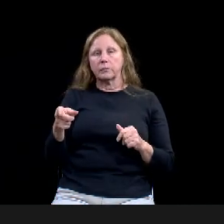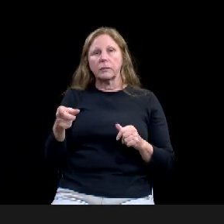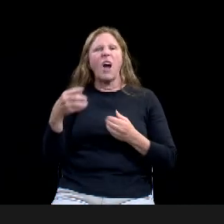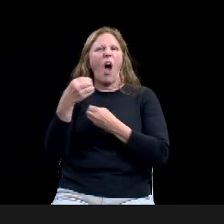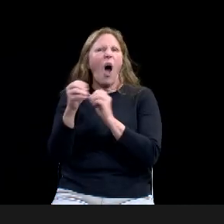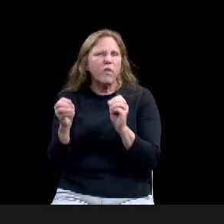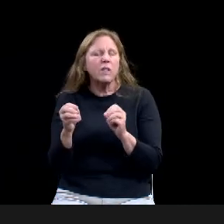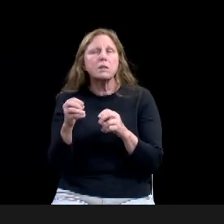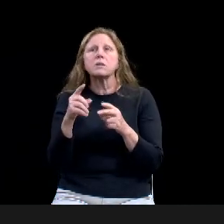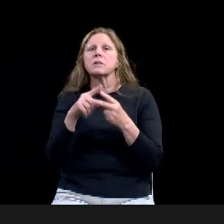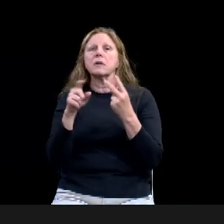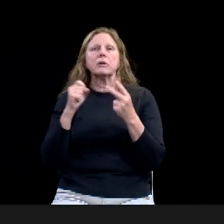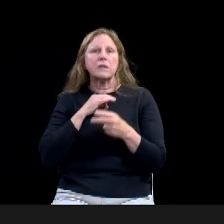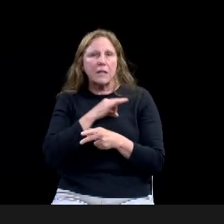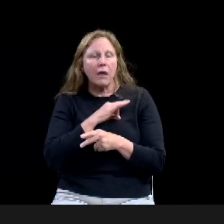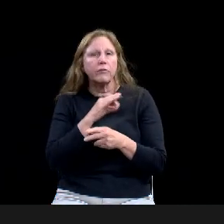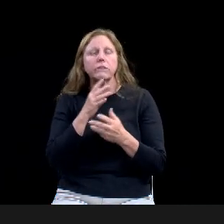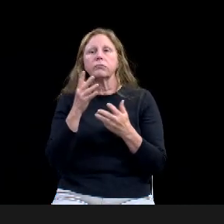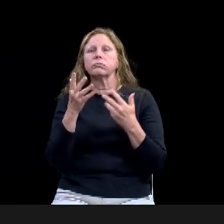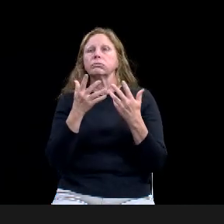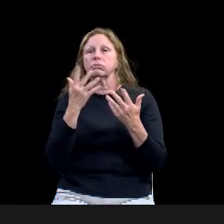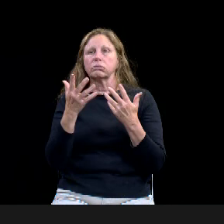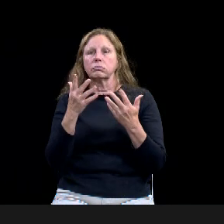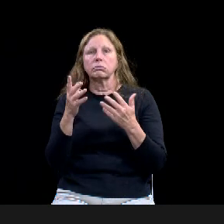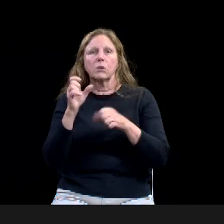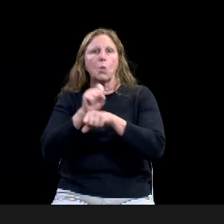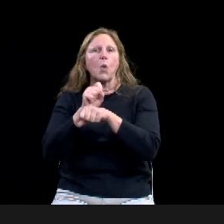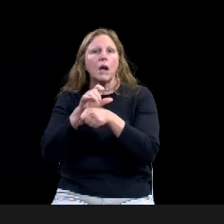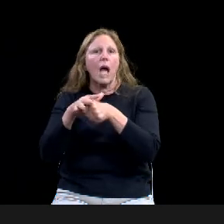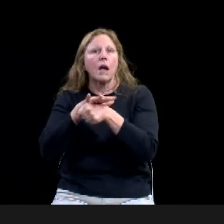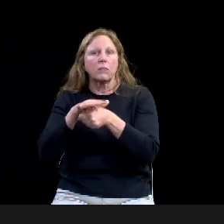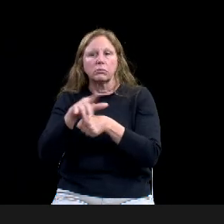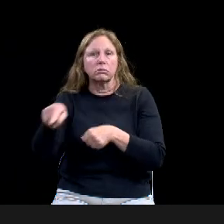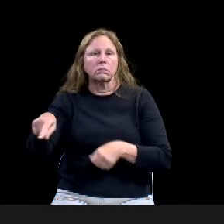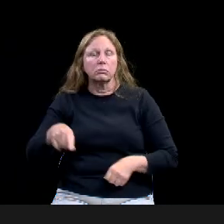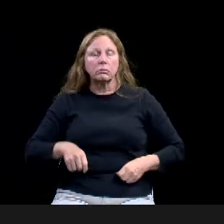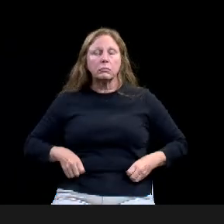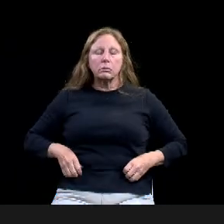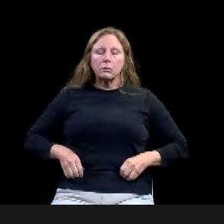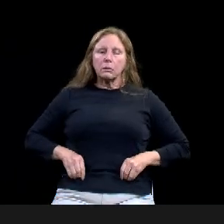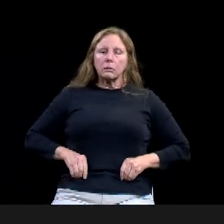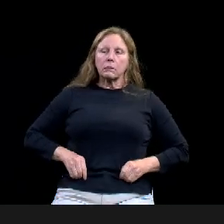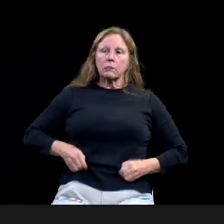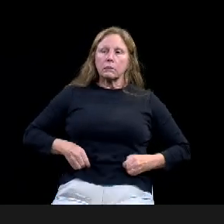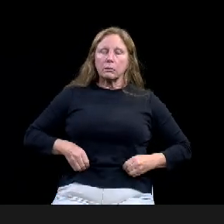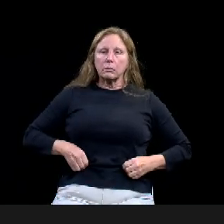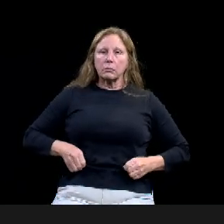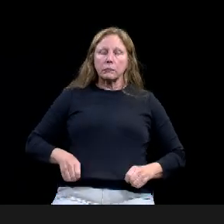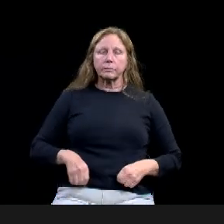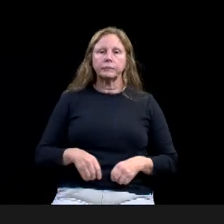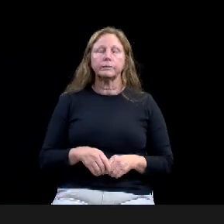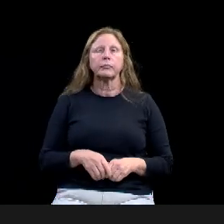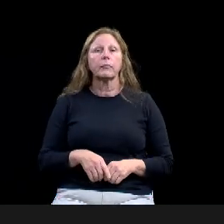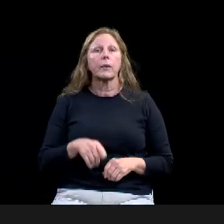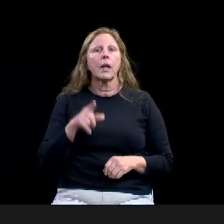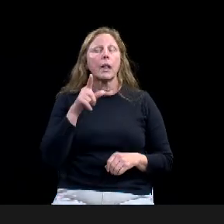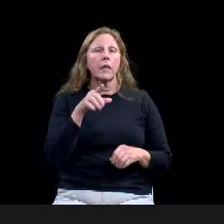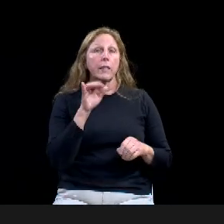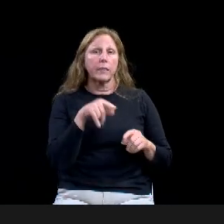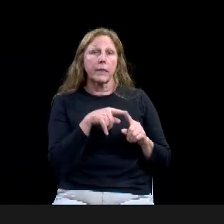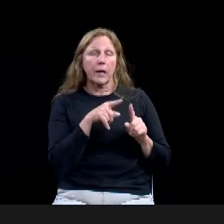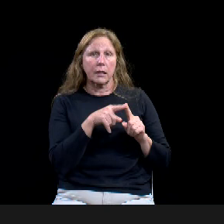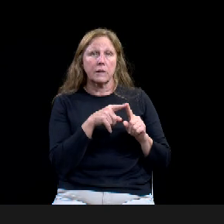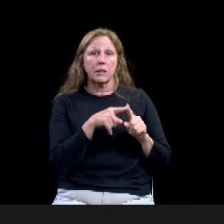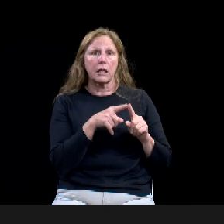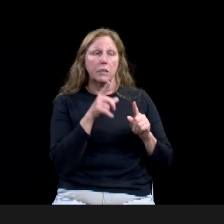This is an entry, uh, rendering of the first floor, um, of that new, new building, uh, with a